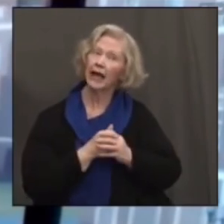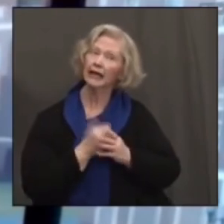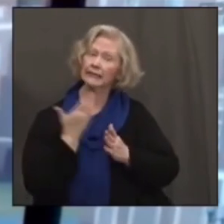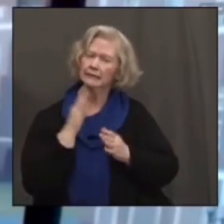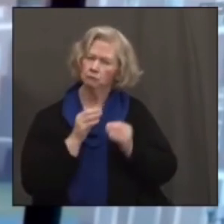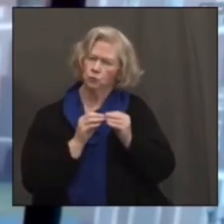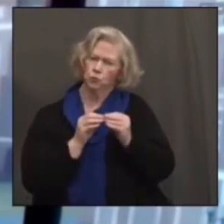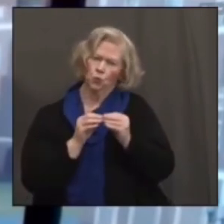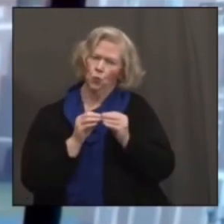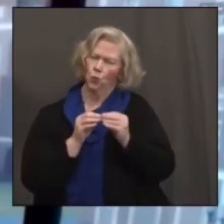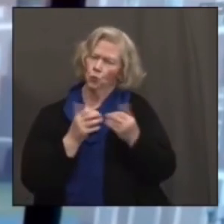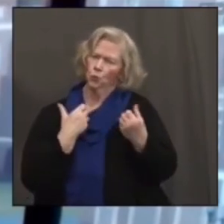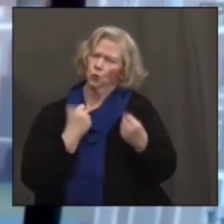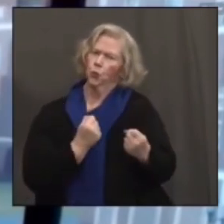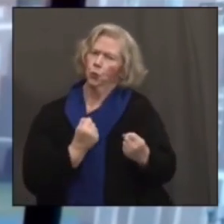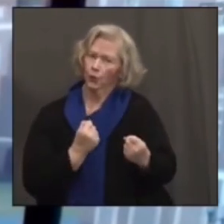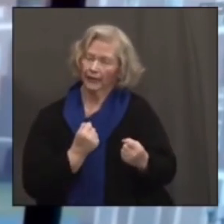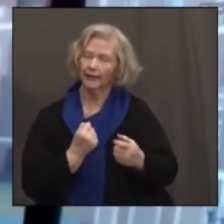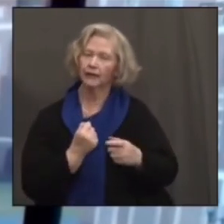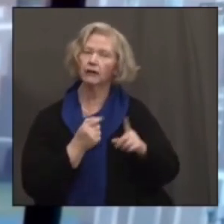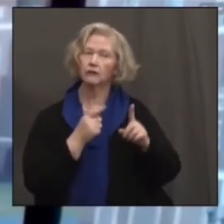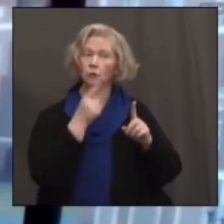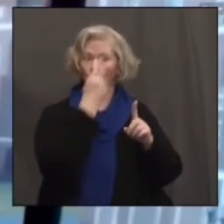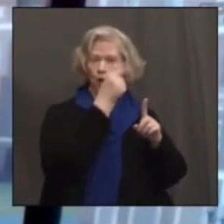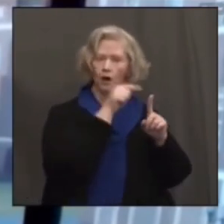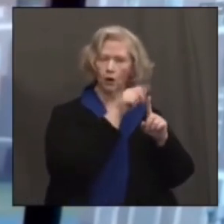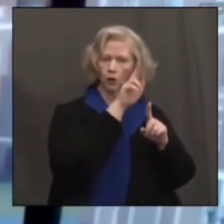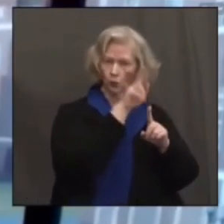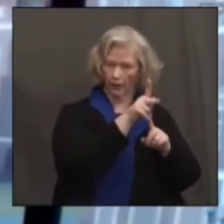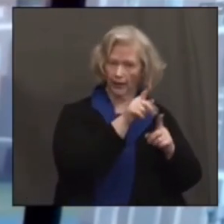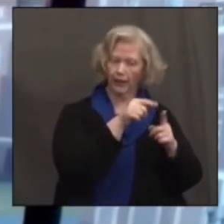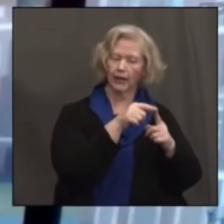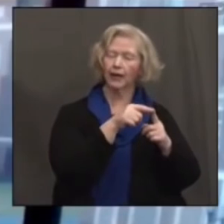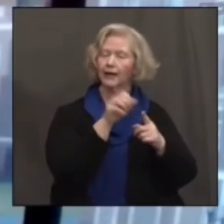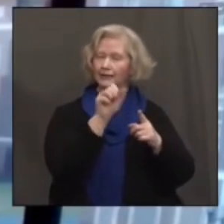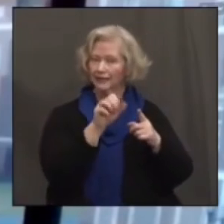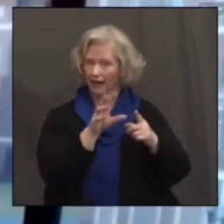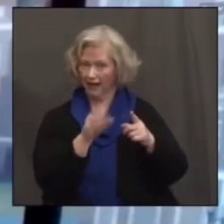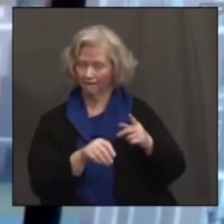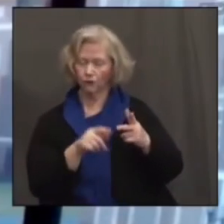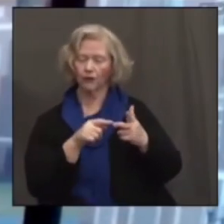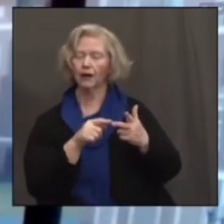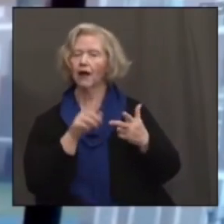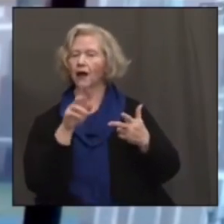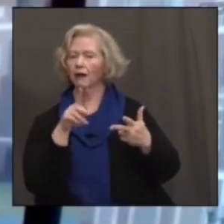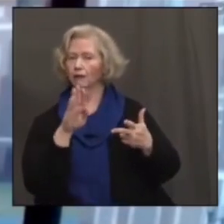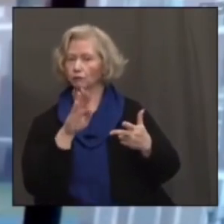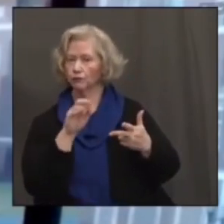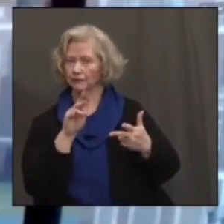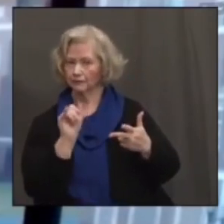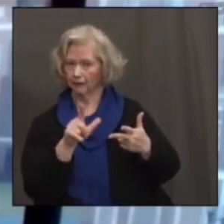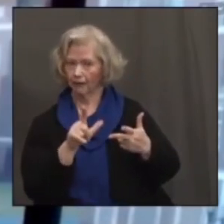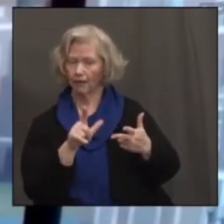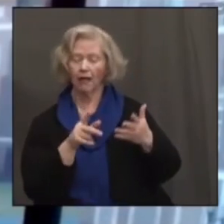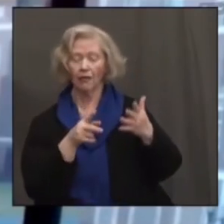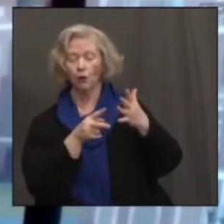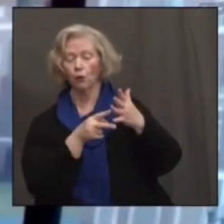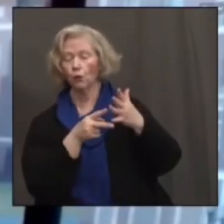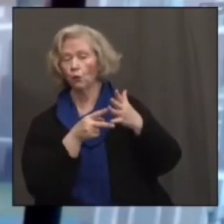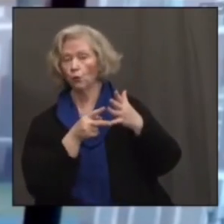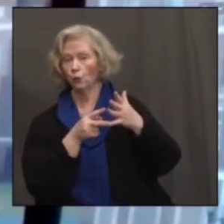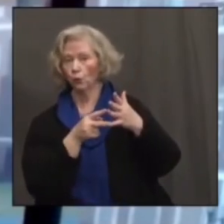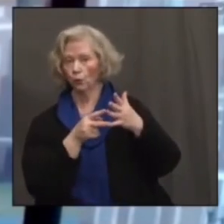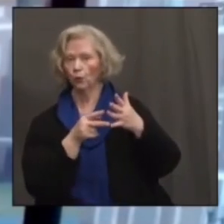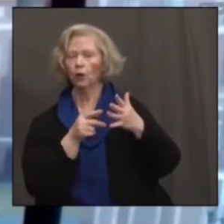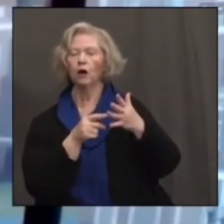more virulent. And those are the UK variant, the South African variant, the Brazilian variant. There are two more that made the list. And those are